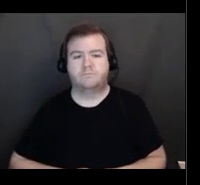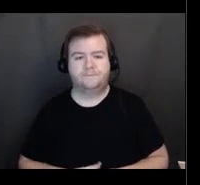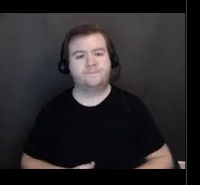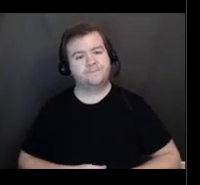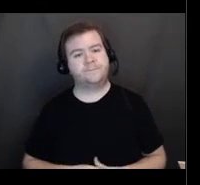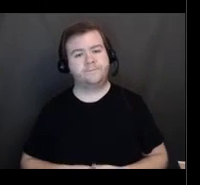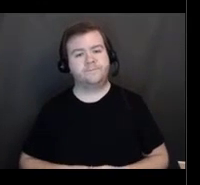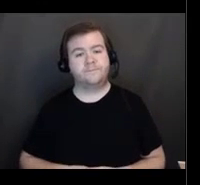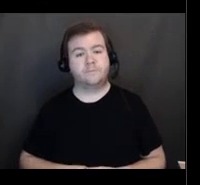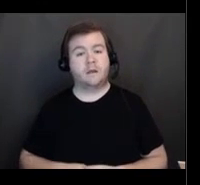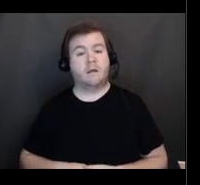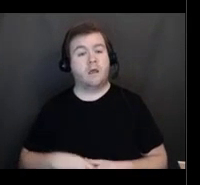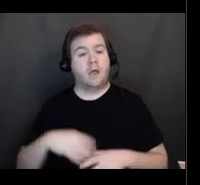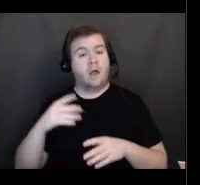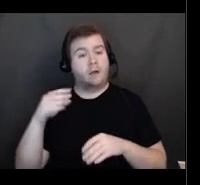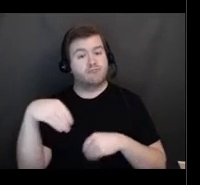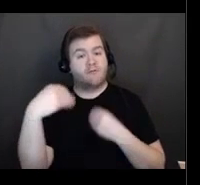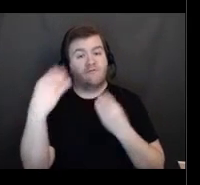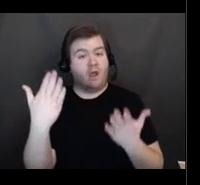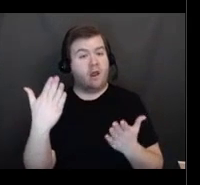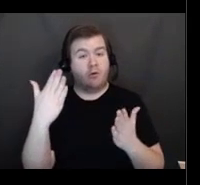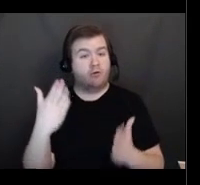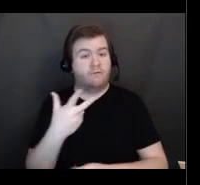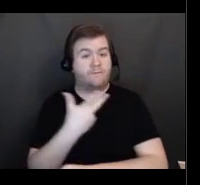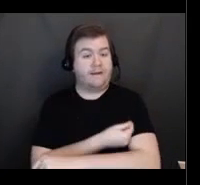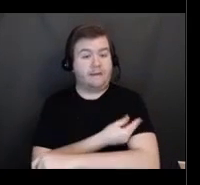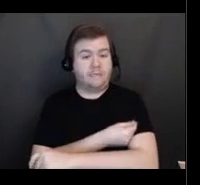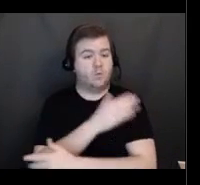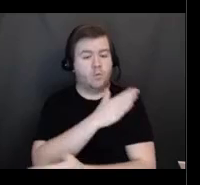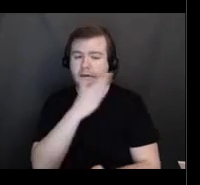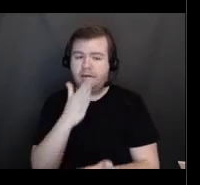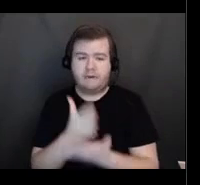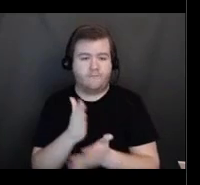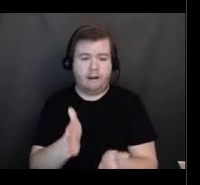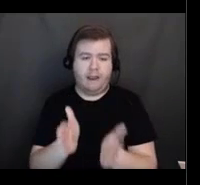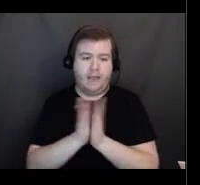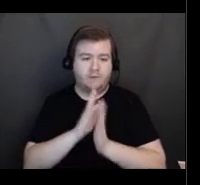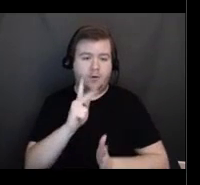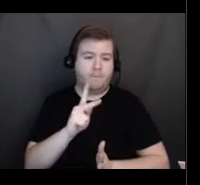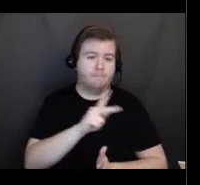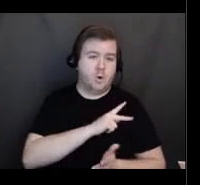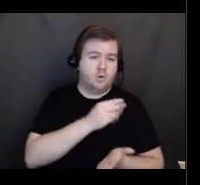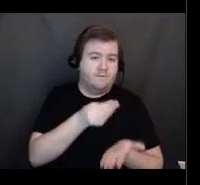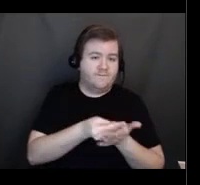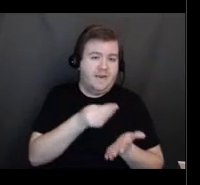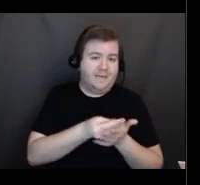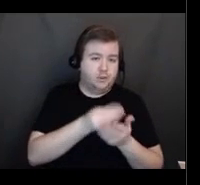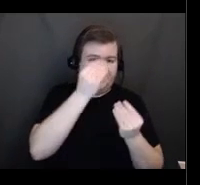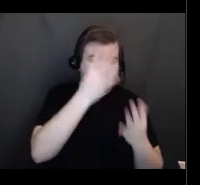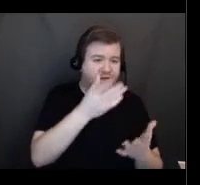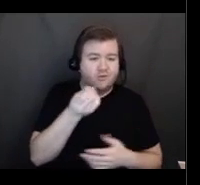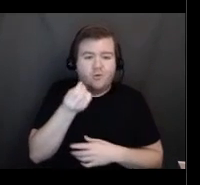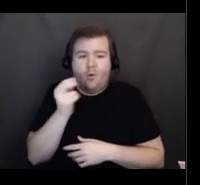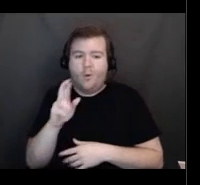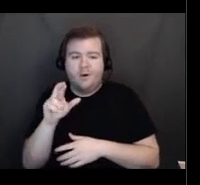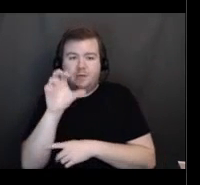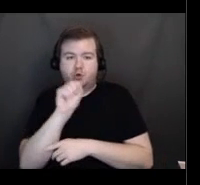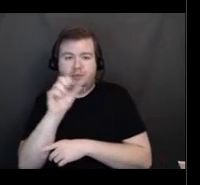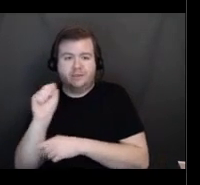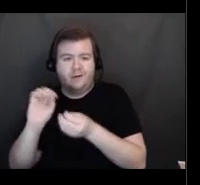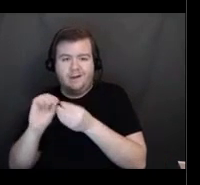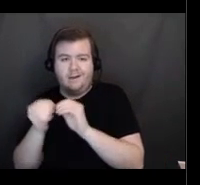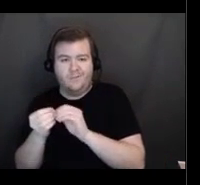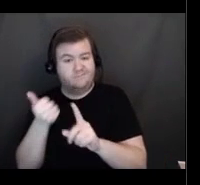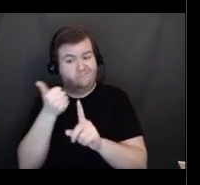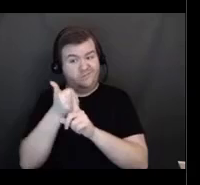ask for a social security number or personal financial information. As a scheduler, you should never be asking somebody